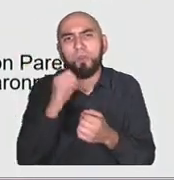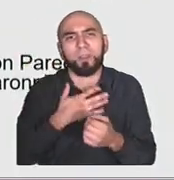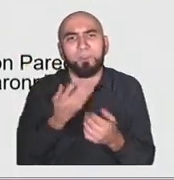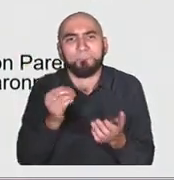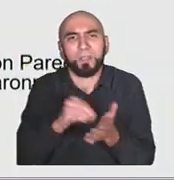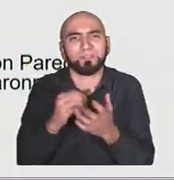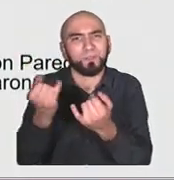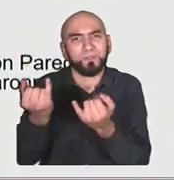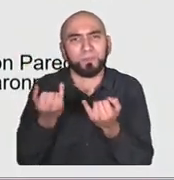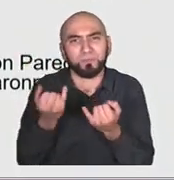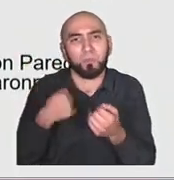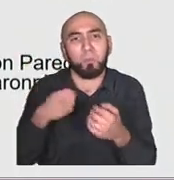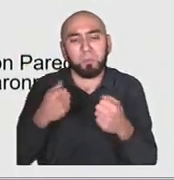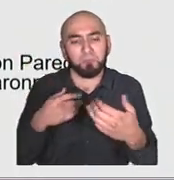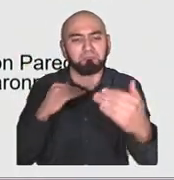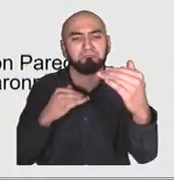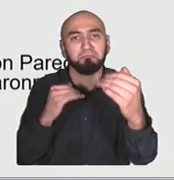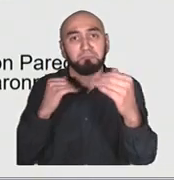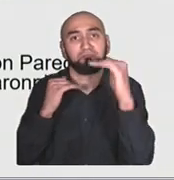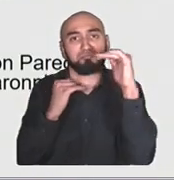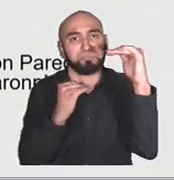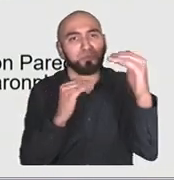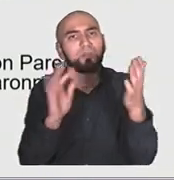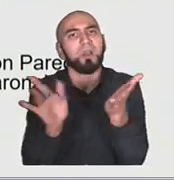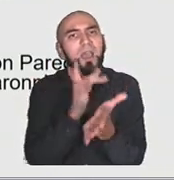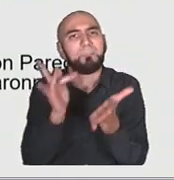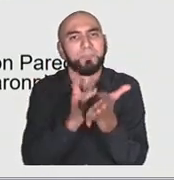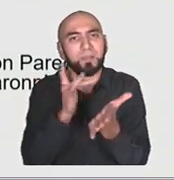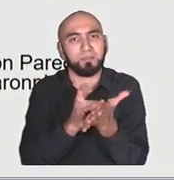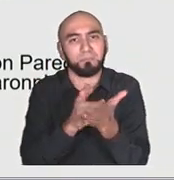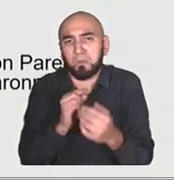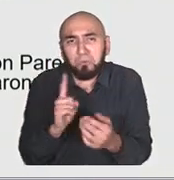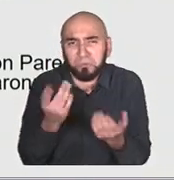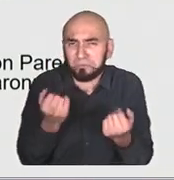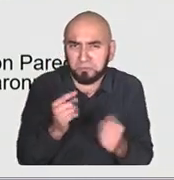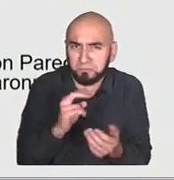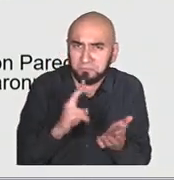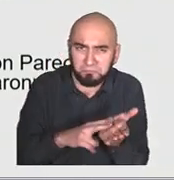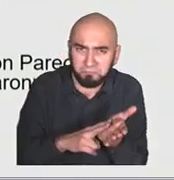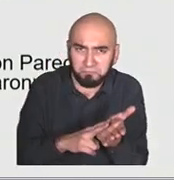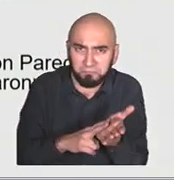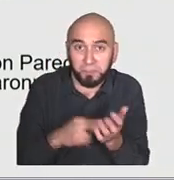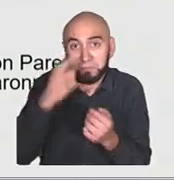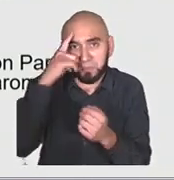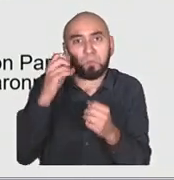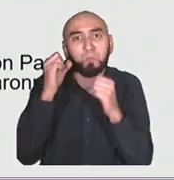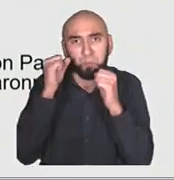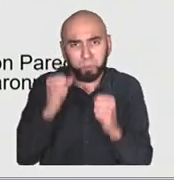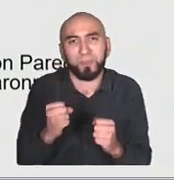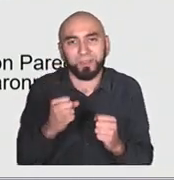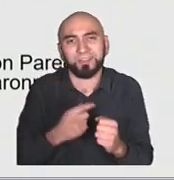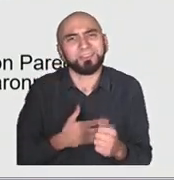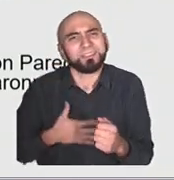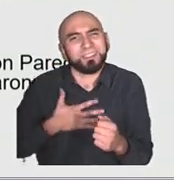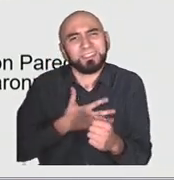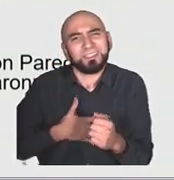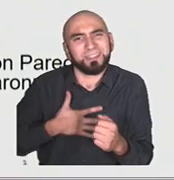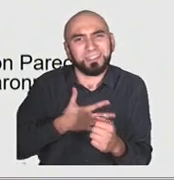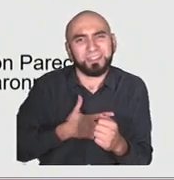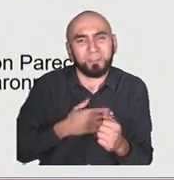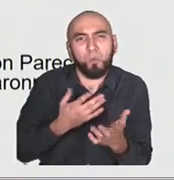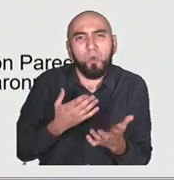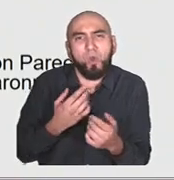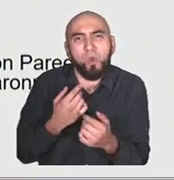installed on the wall. It's totally not necessary. But you can get a feeling, a human feeling of something,